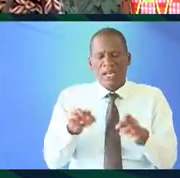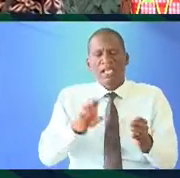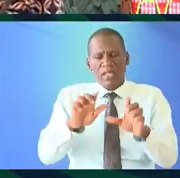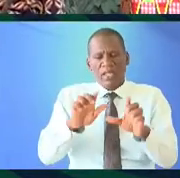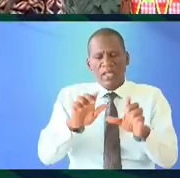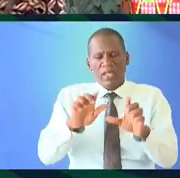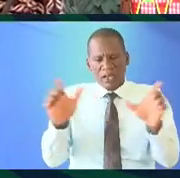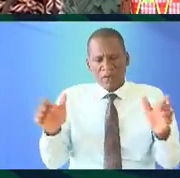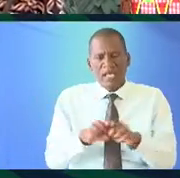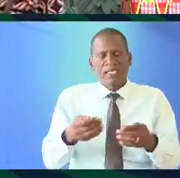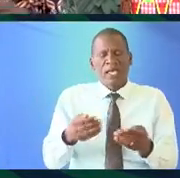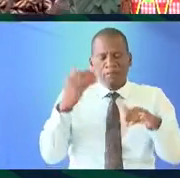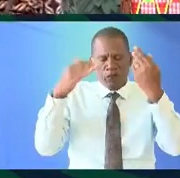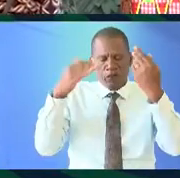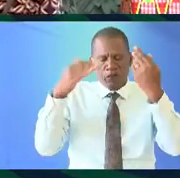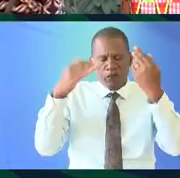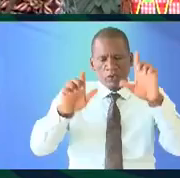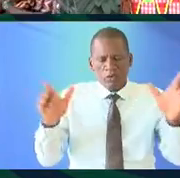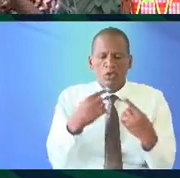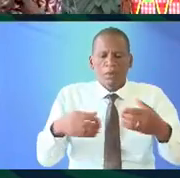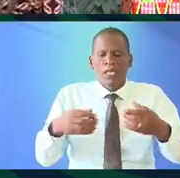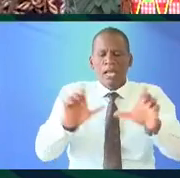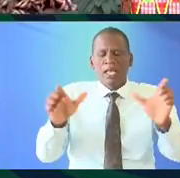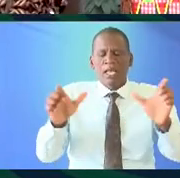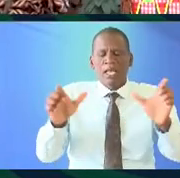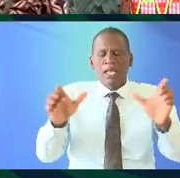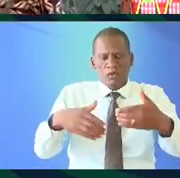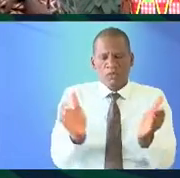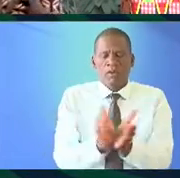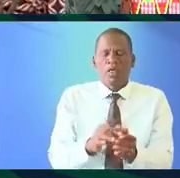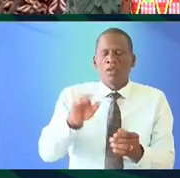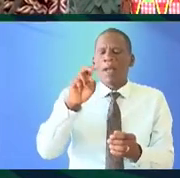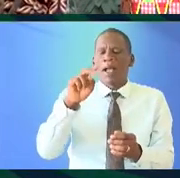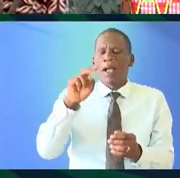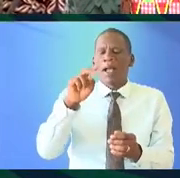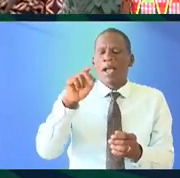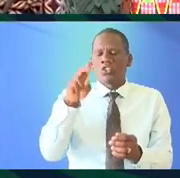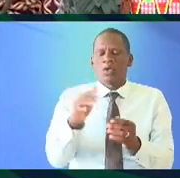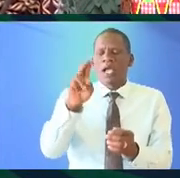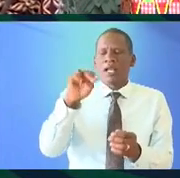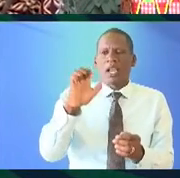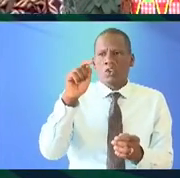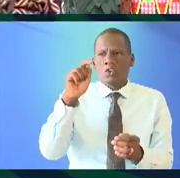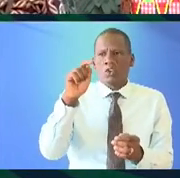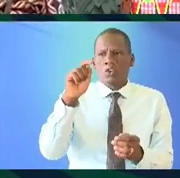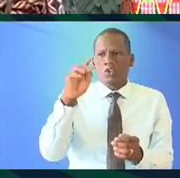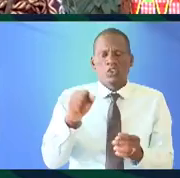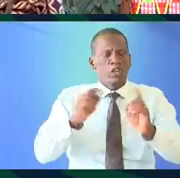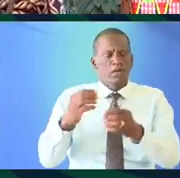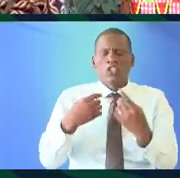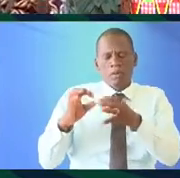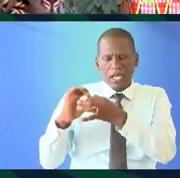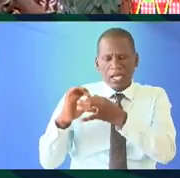other language as a linguist we talk about language families you know Bantu languages and I lot take you know Nilo Saharan and so forth we don't talk about indigenous